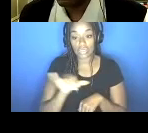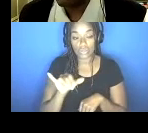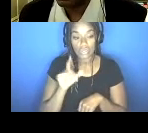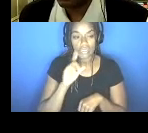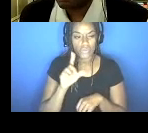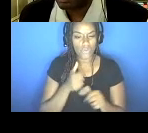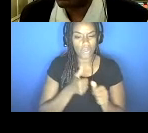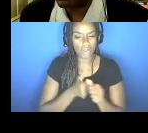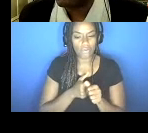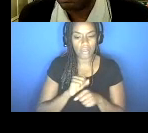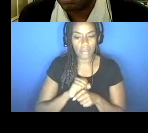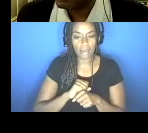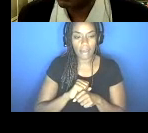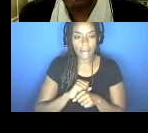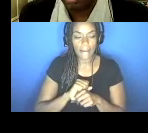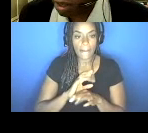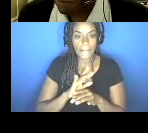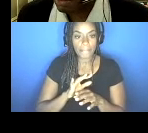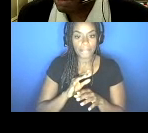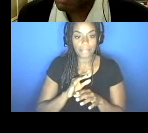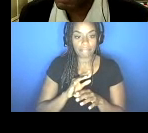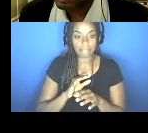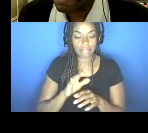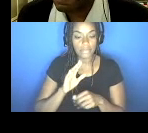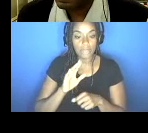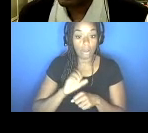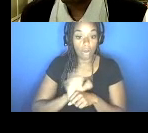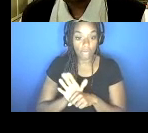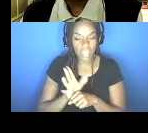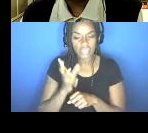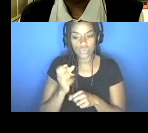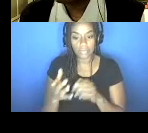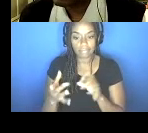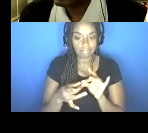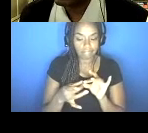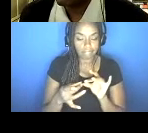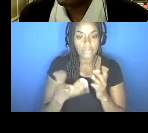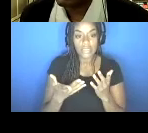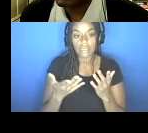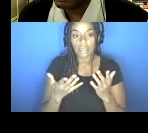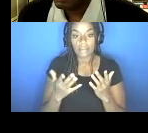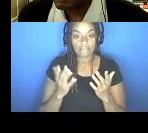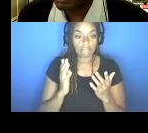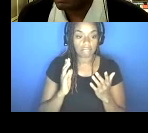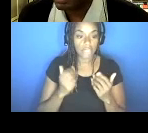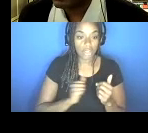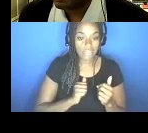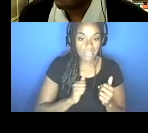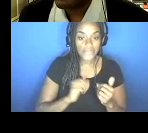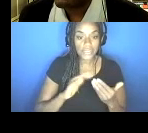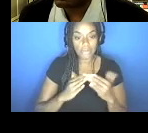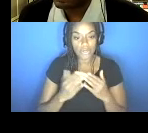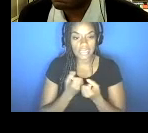really just want to really talk about what we can do to keep ourselves and our community safe by just sharing, you know, toolkits and what we can do to encourage,